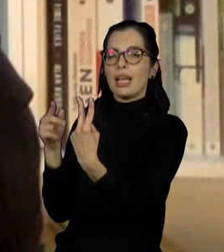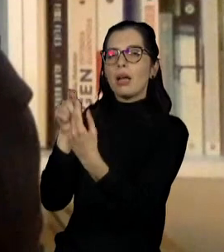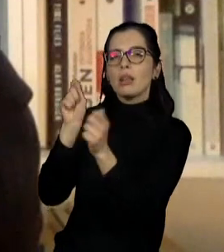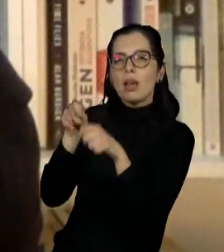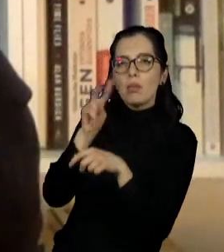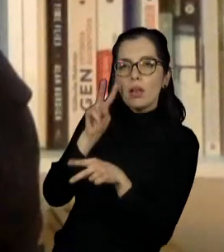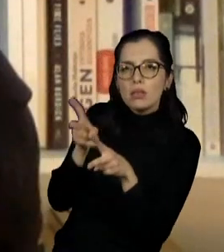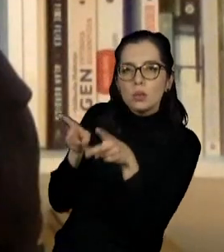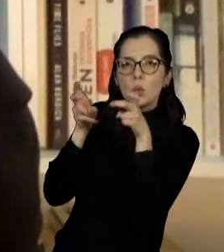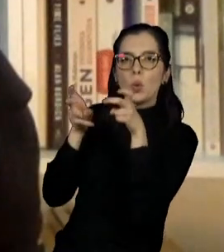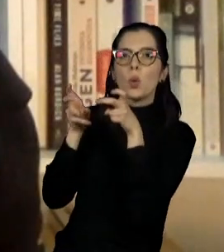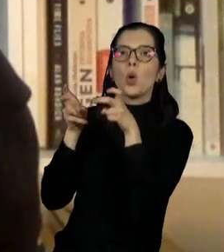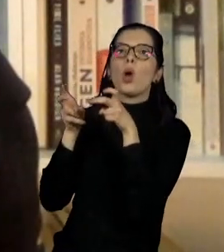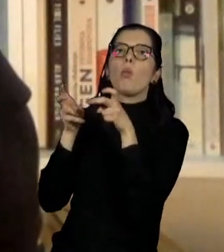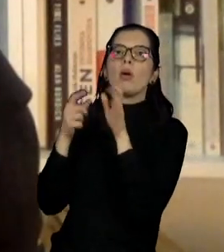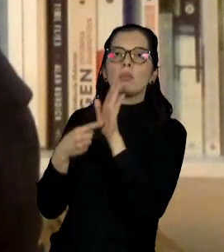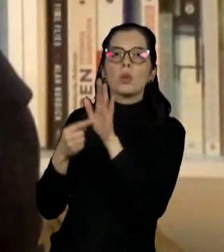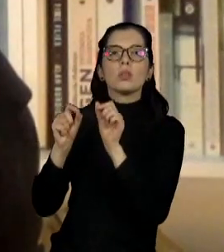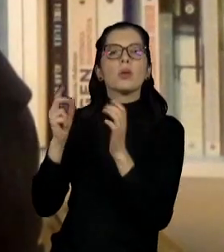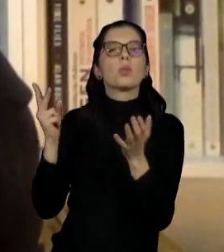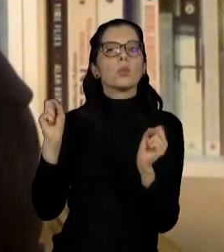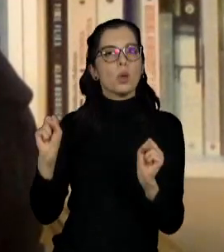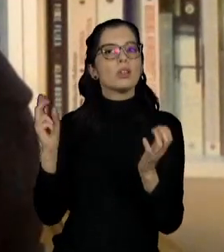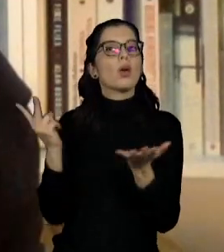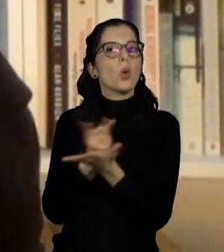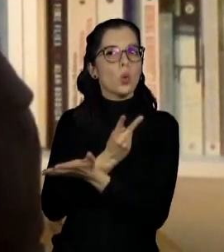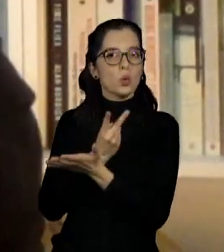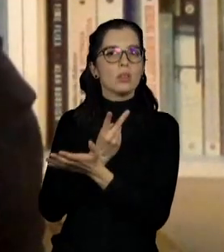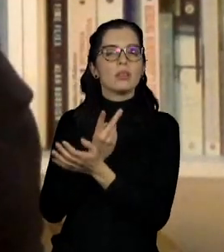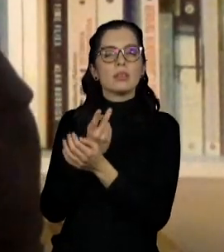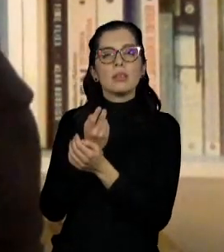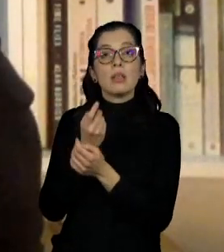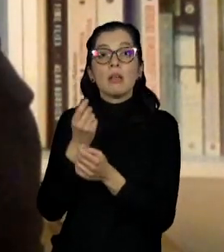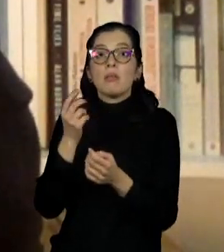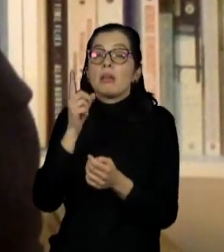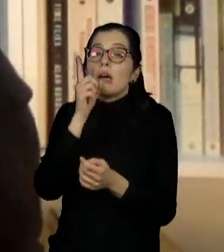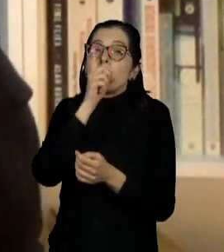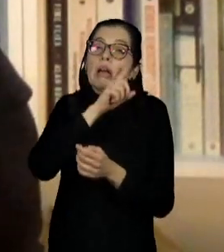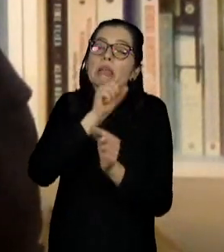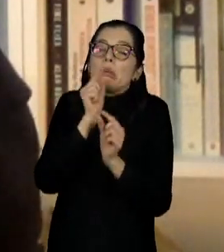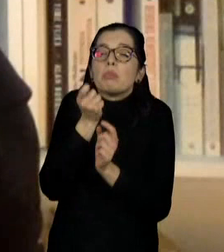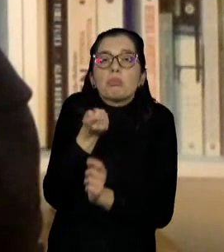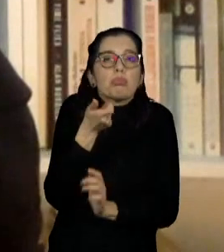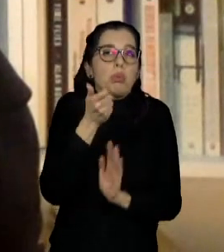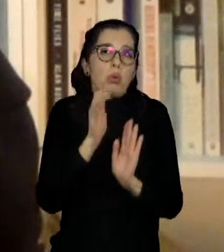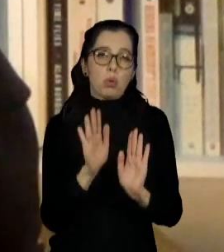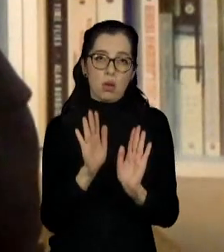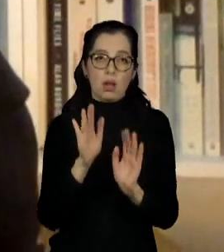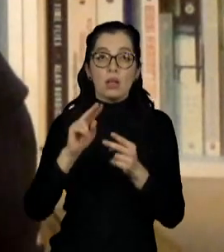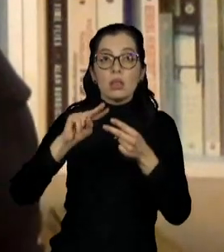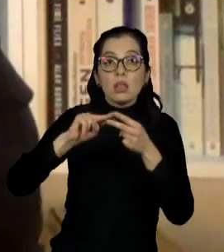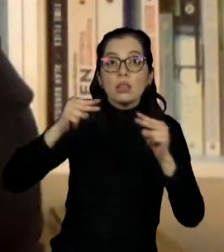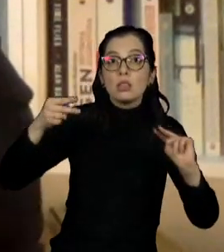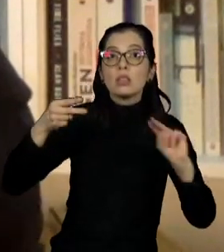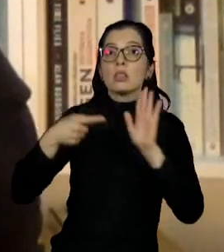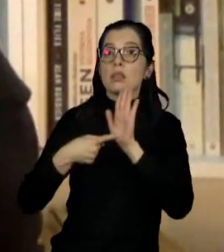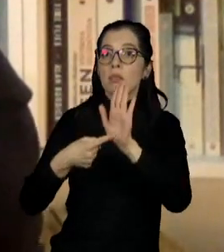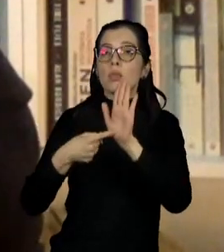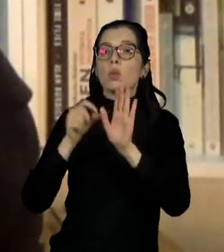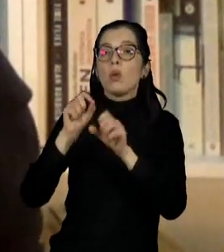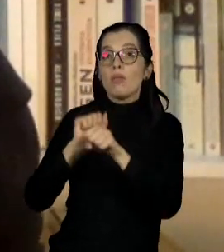chance that that happens by pure chance alone is very low. And this gene is, in fact,